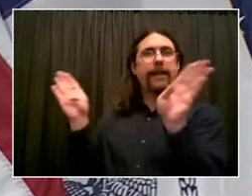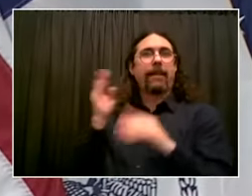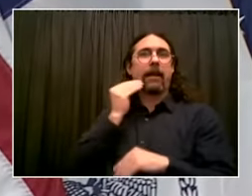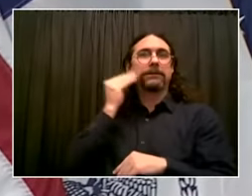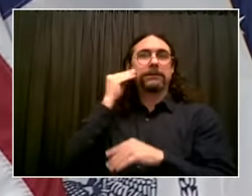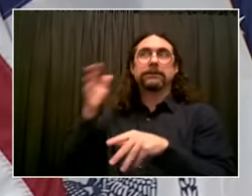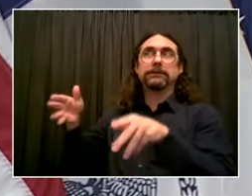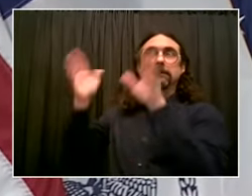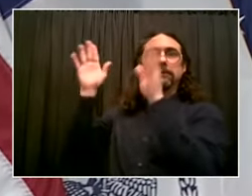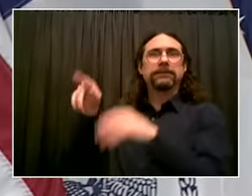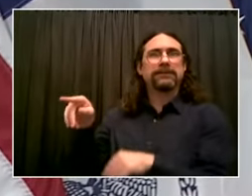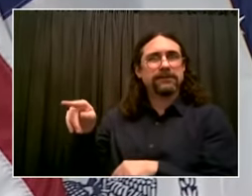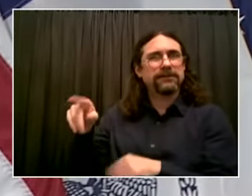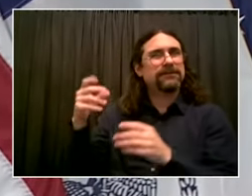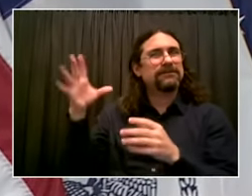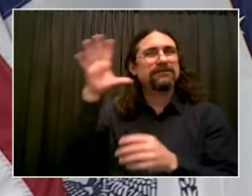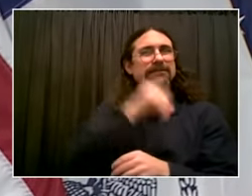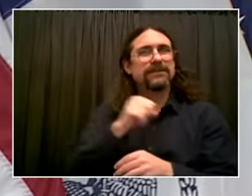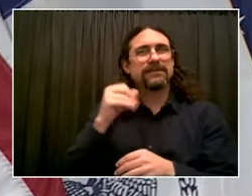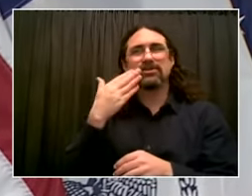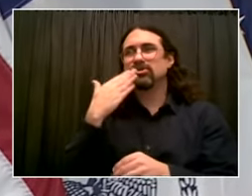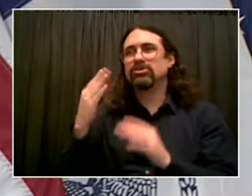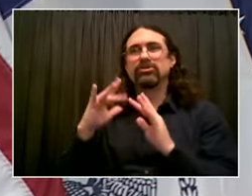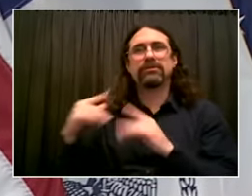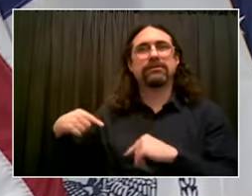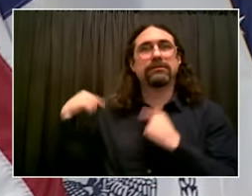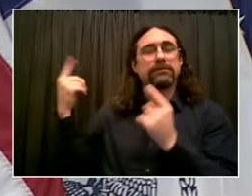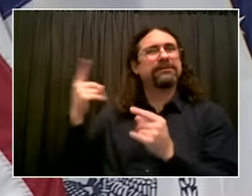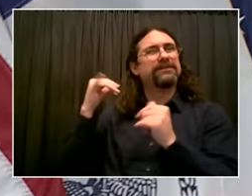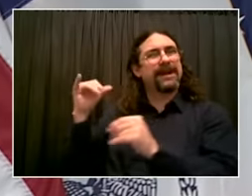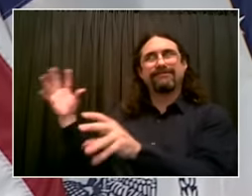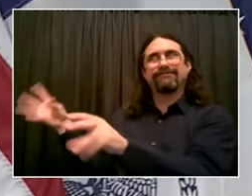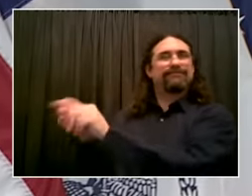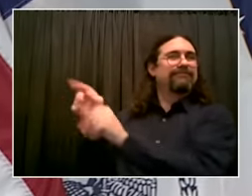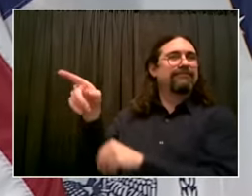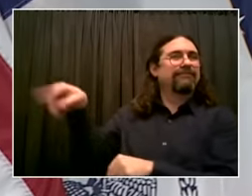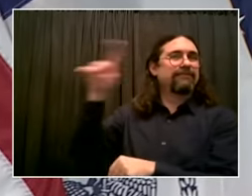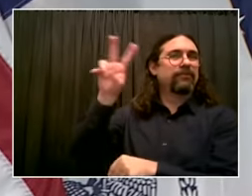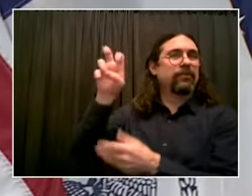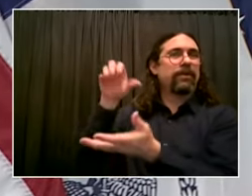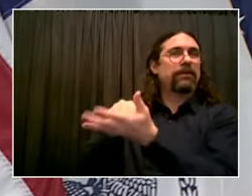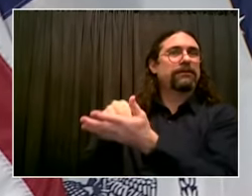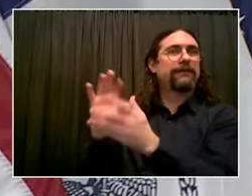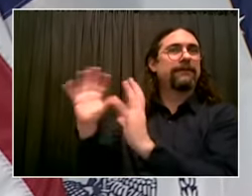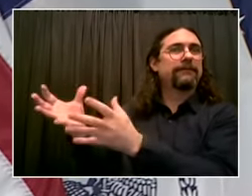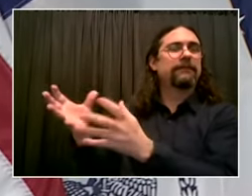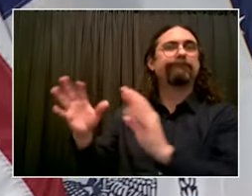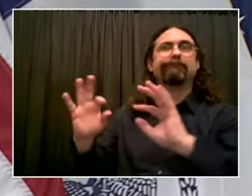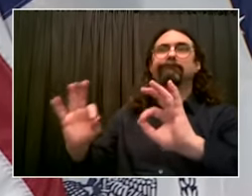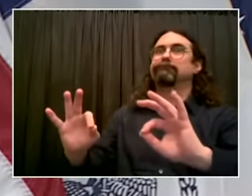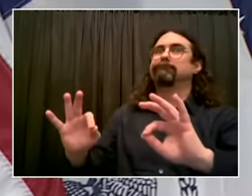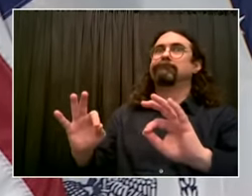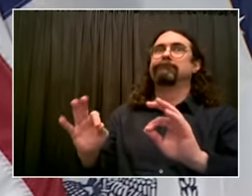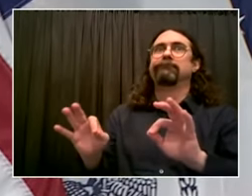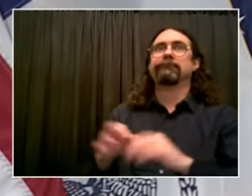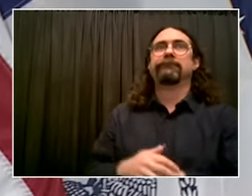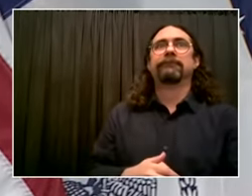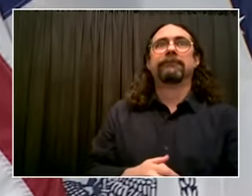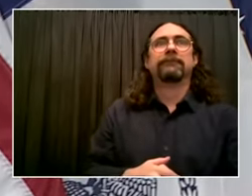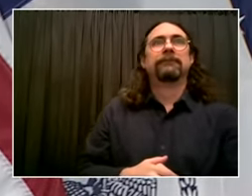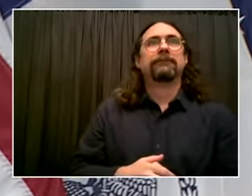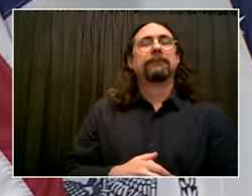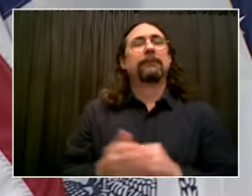everyone having affordable broadband. It means more and more people getting access to the latest, which is 5G. It also means more